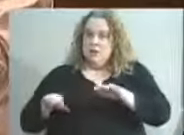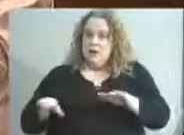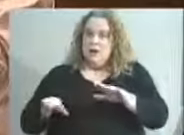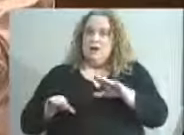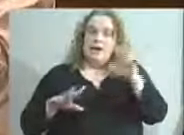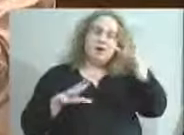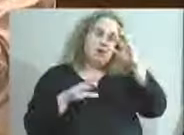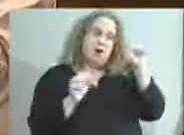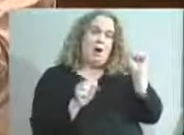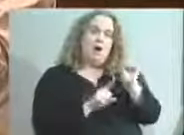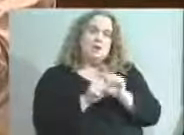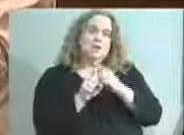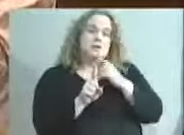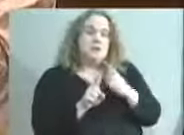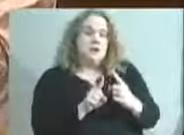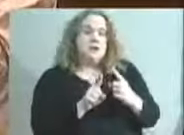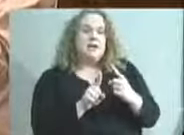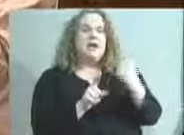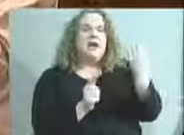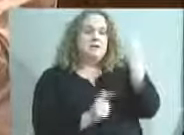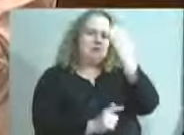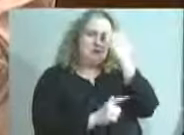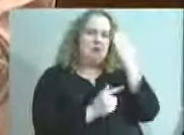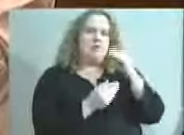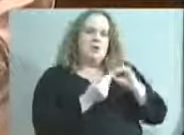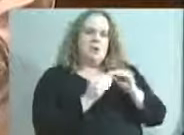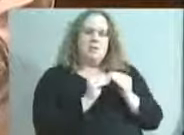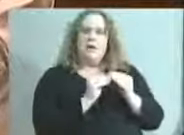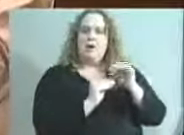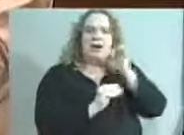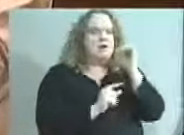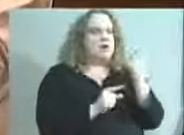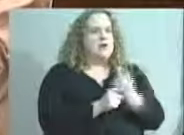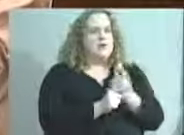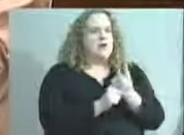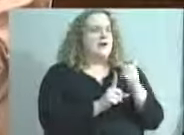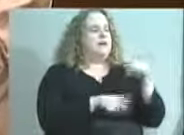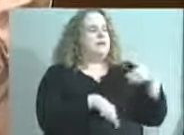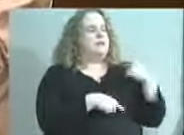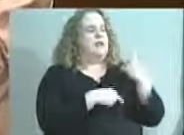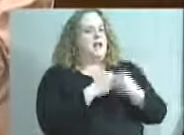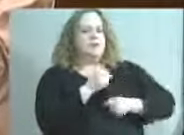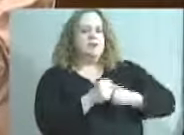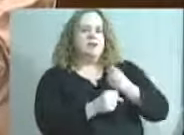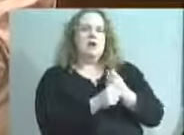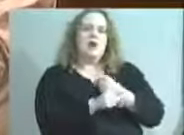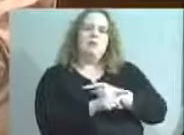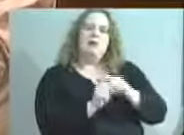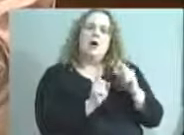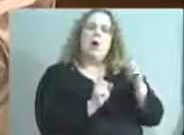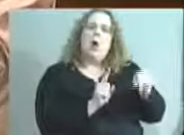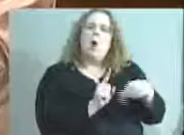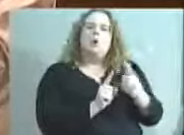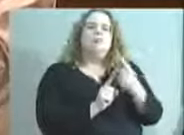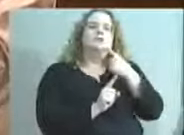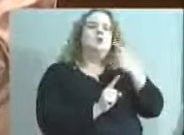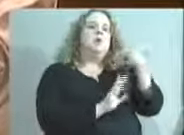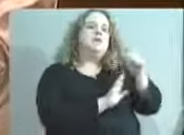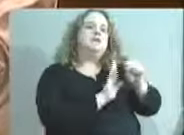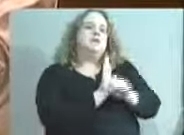also says that JCPS has known the numbers reported to the state are wildly inaccurate since last year, but only informed the state last week.